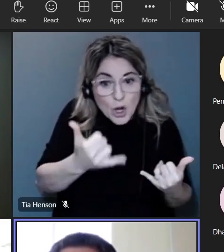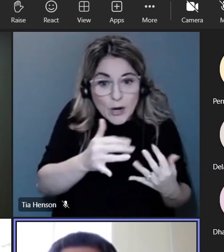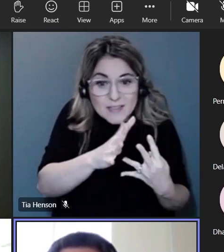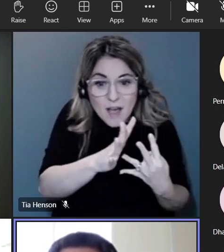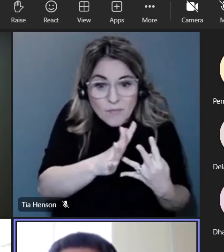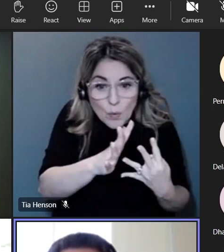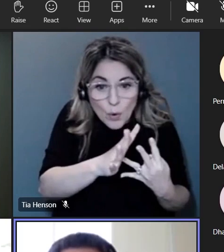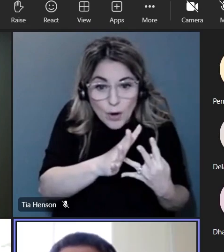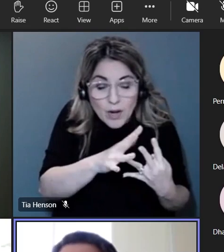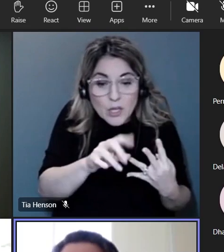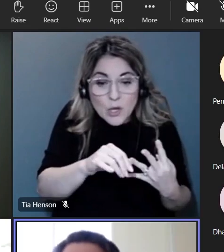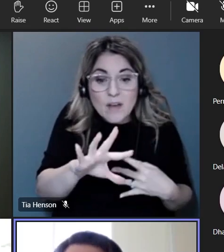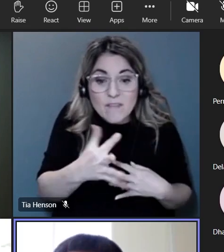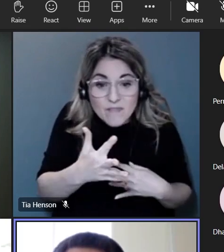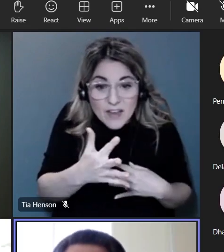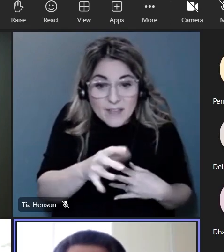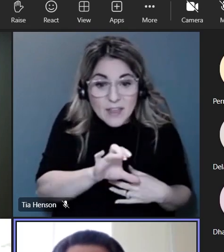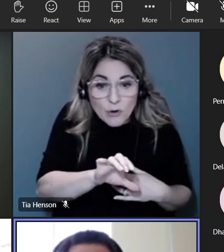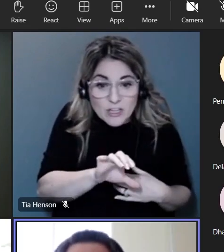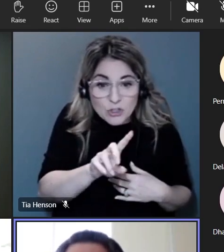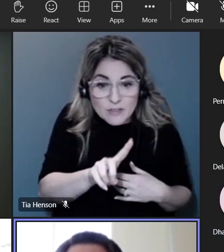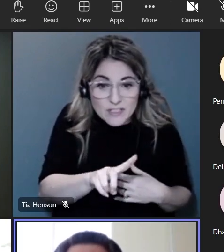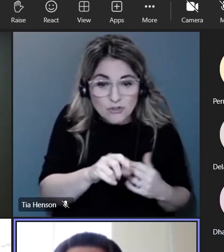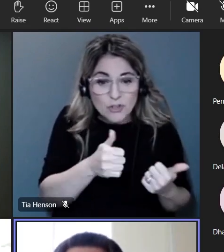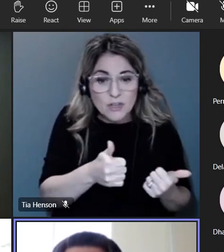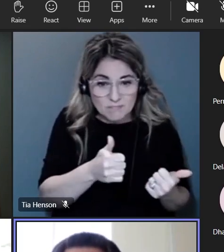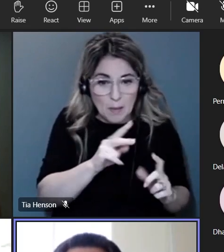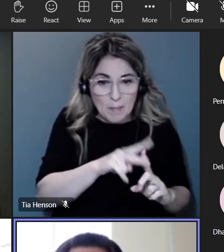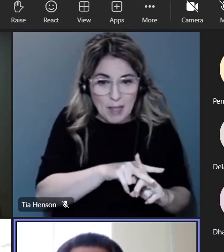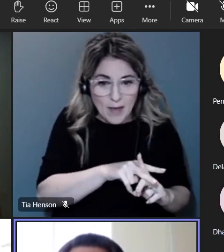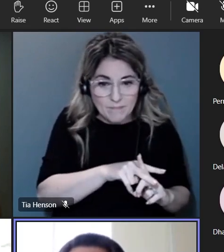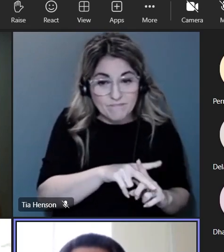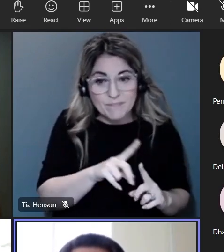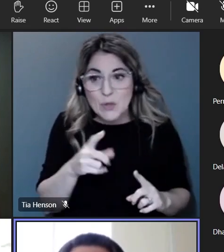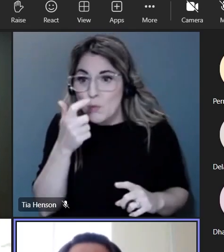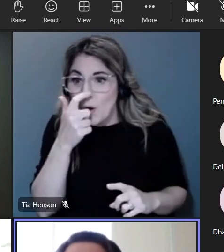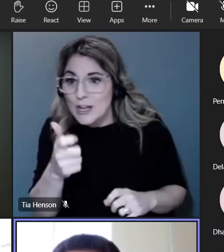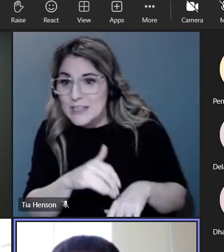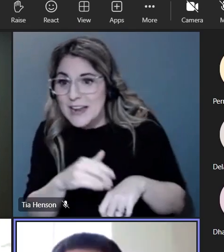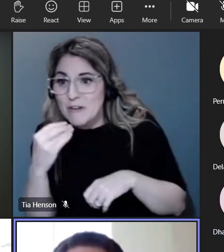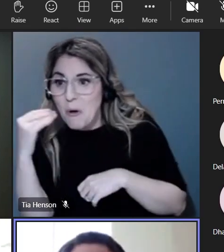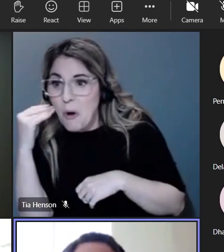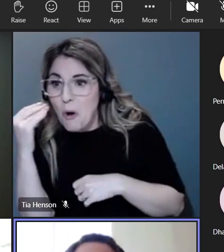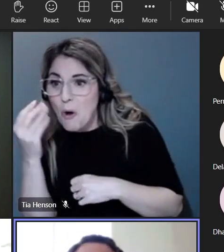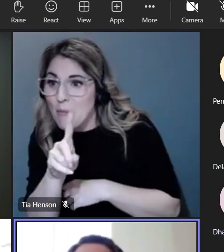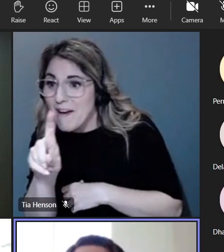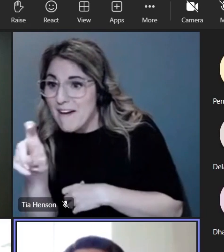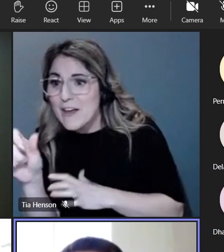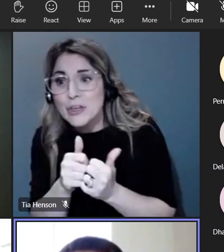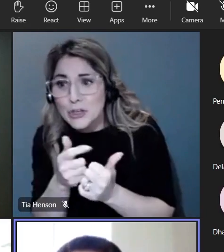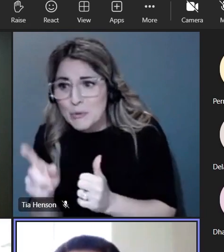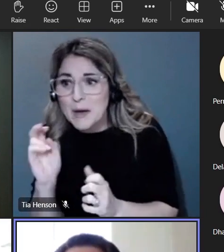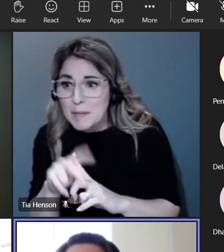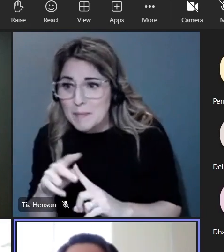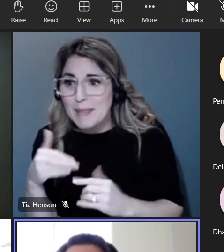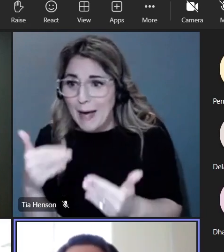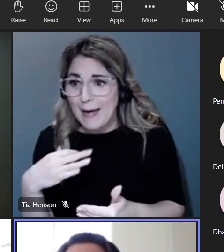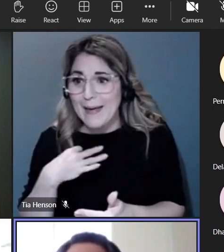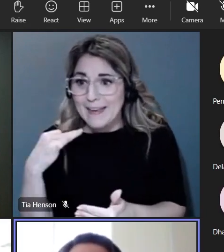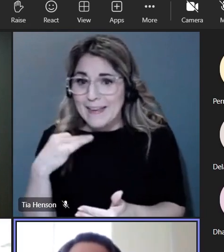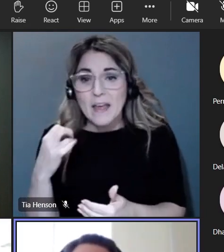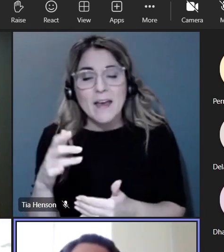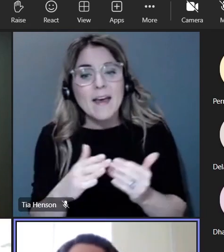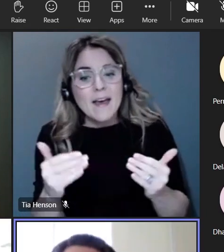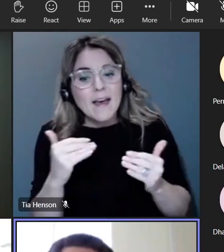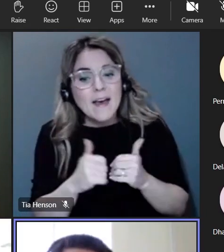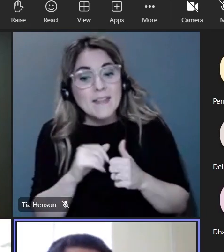and you reside in the fifth congressional district apply if you are watching at home and that is you apply the second issue is sort of